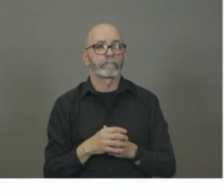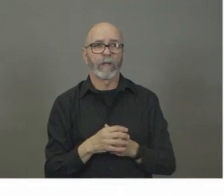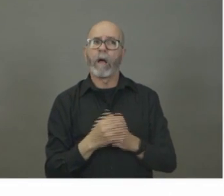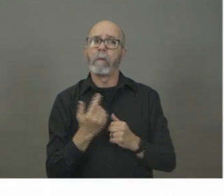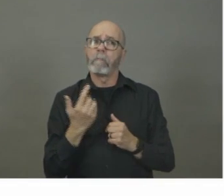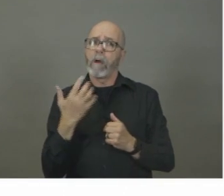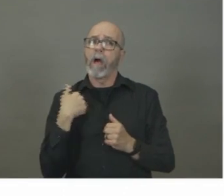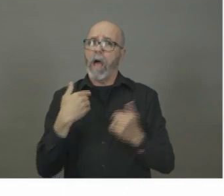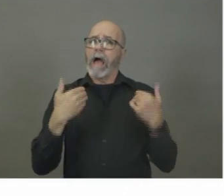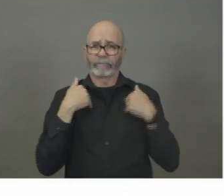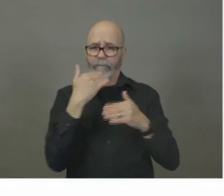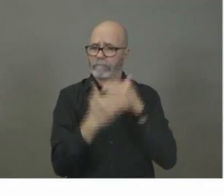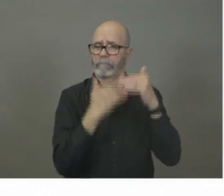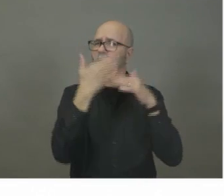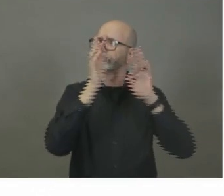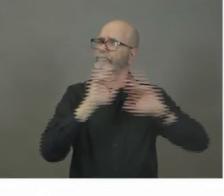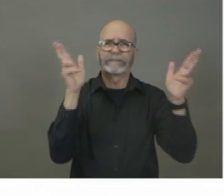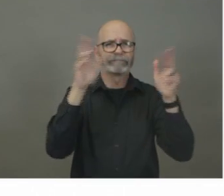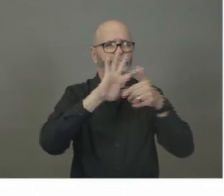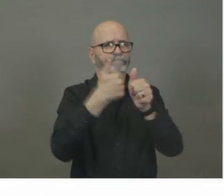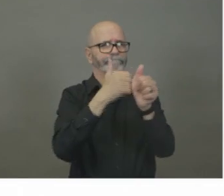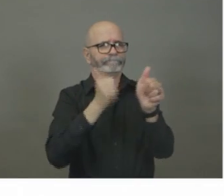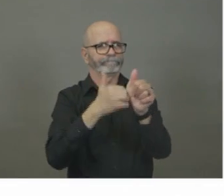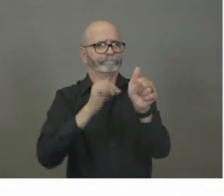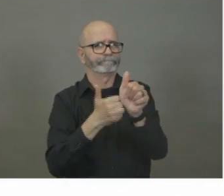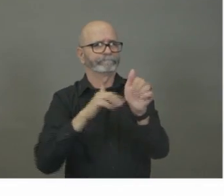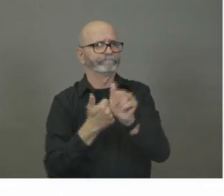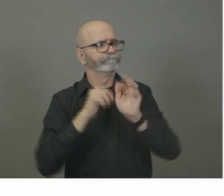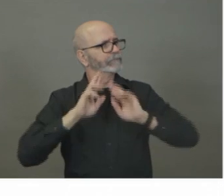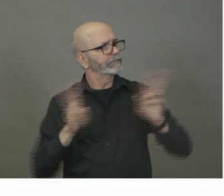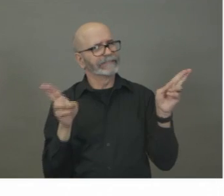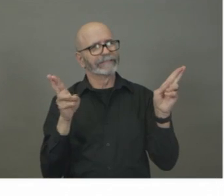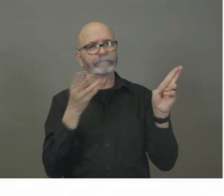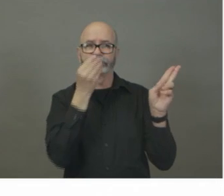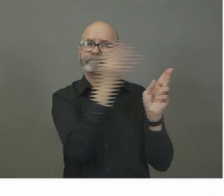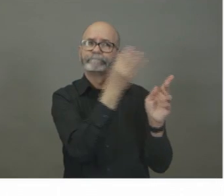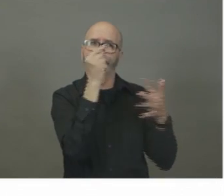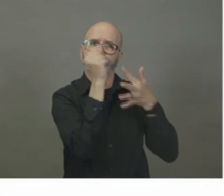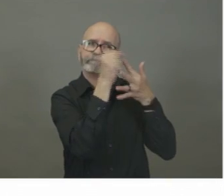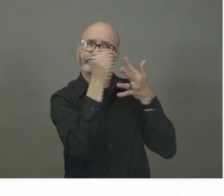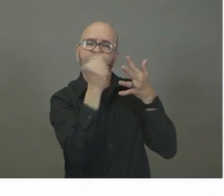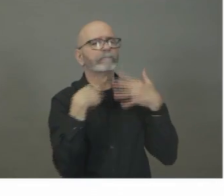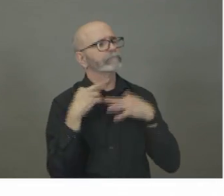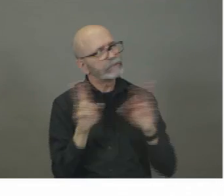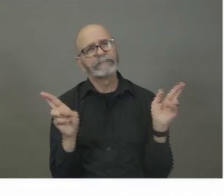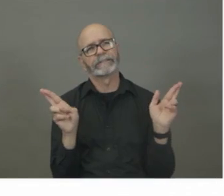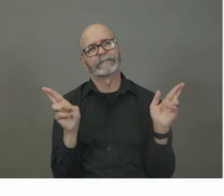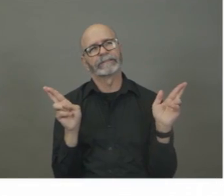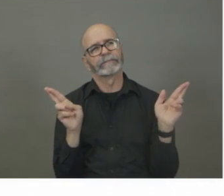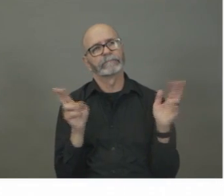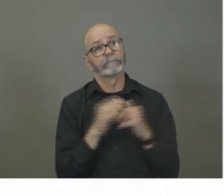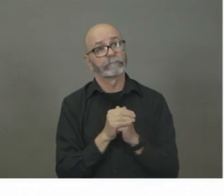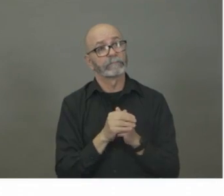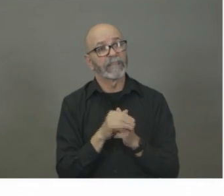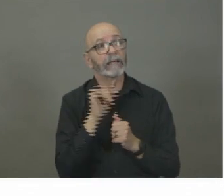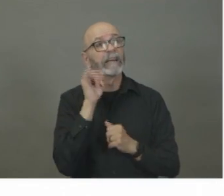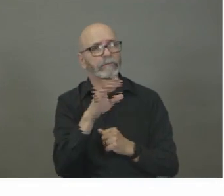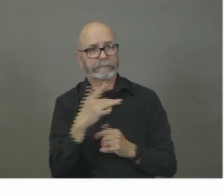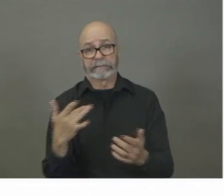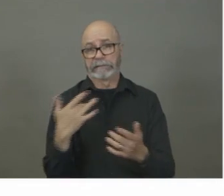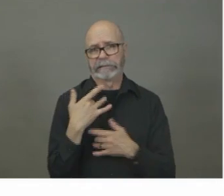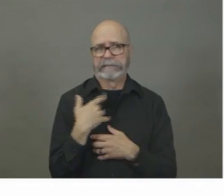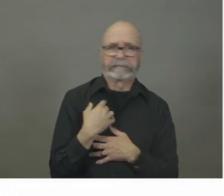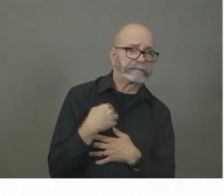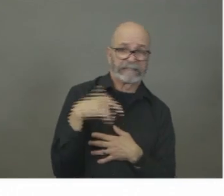in place for those travelers to, uh, to monitor their self-isolation. Uh, if, there are concerns around a specific group that aren't